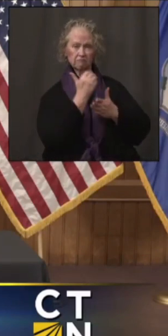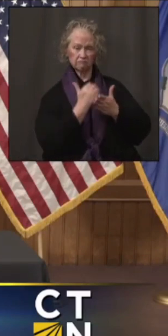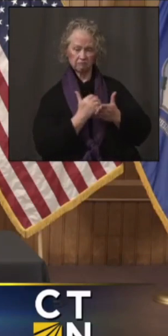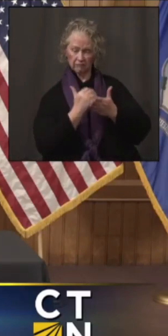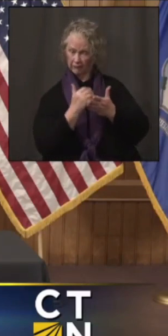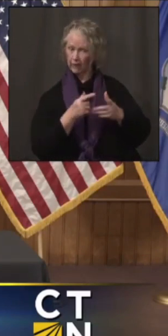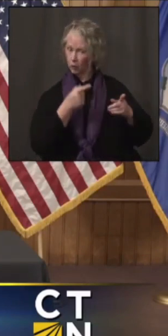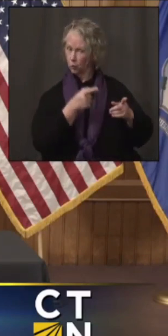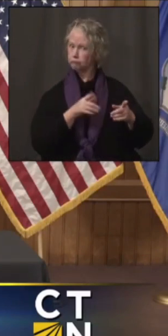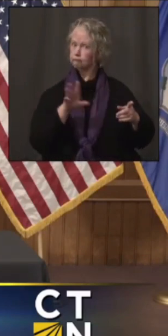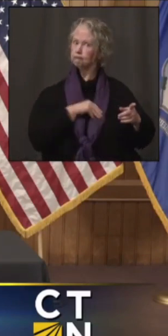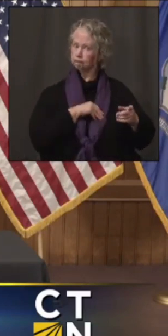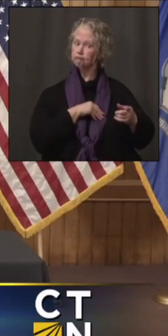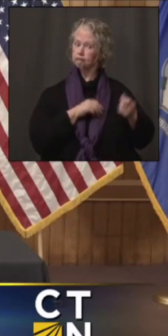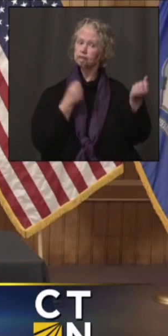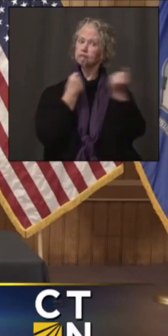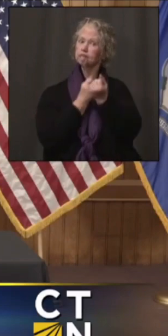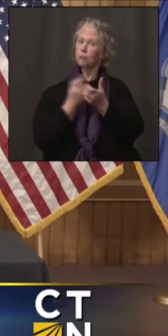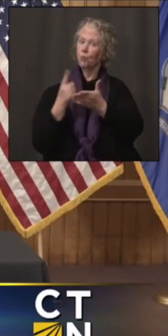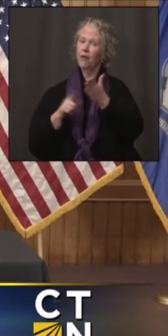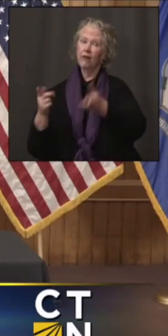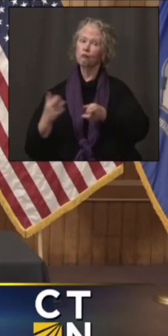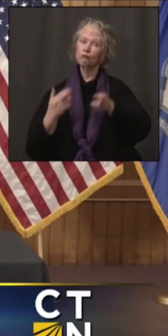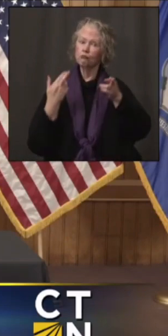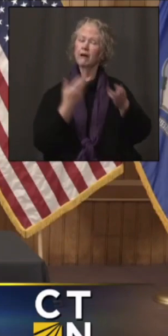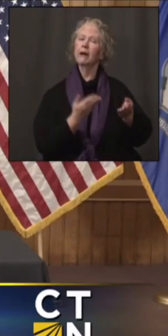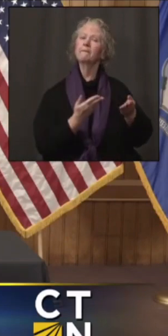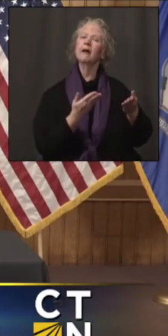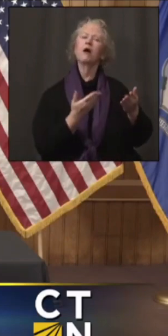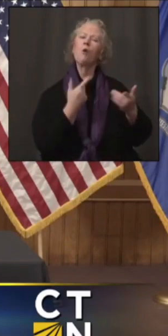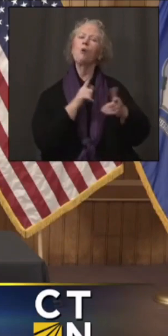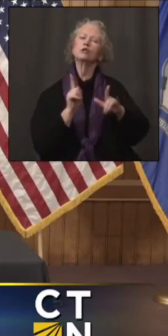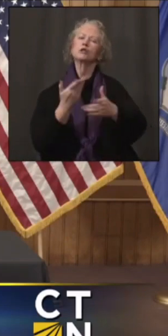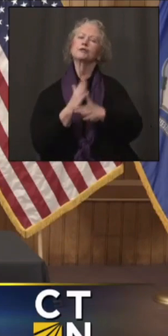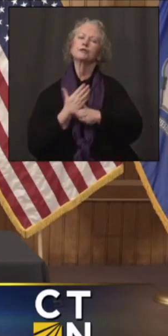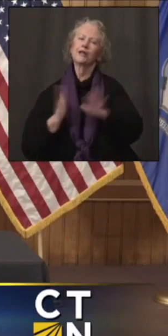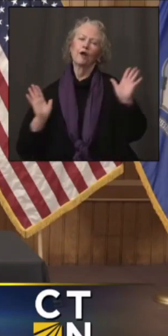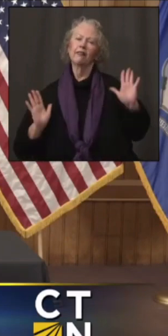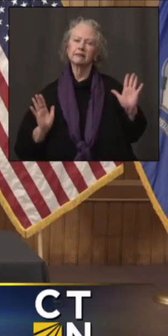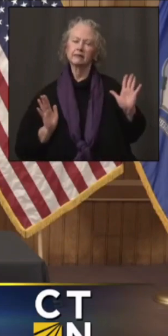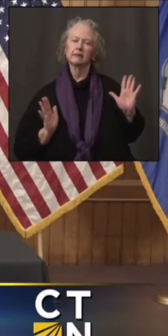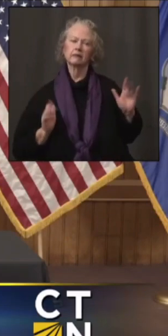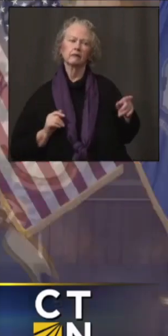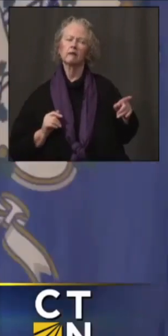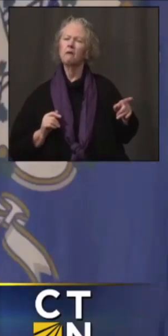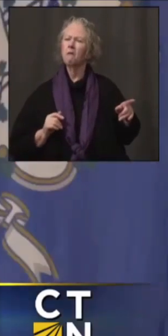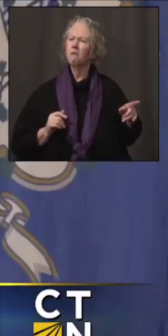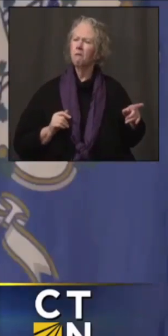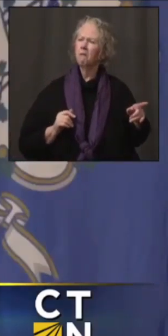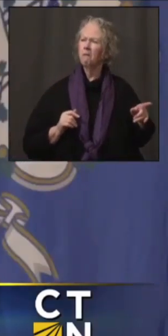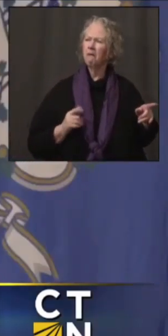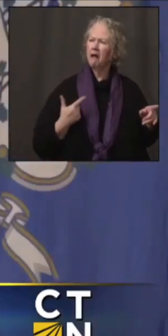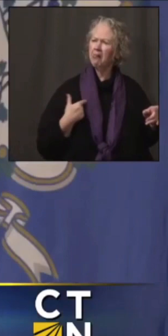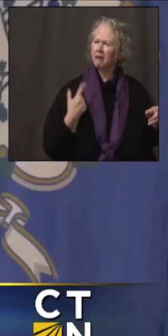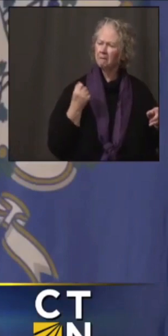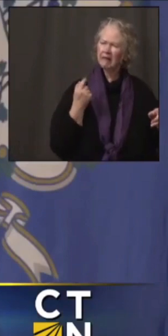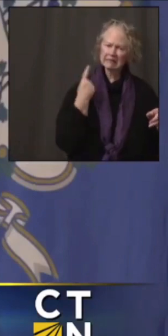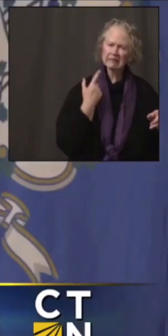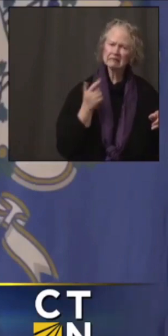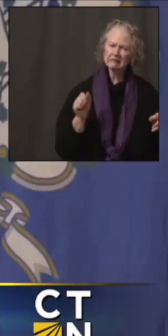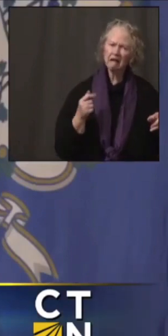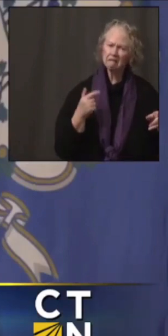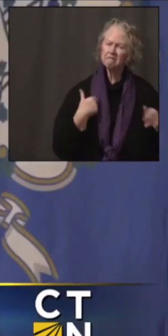endorsing what they have recommended so far, or are you just kind of sharing that information right now? I think it makes pretty good sense so far, Emily.